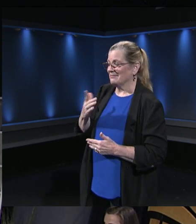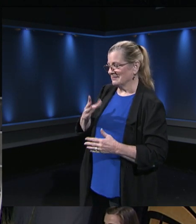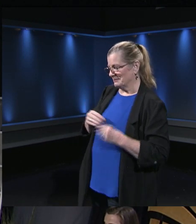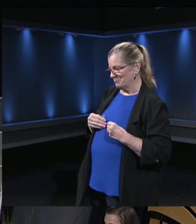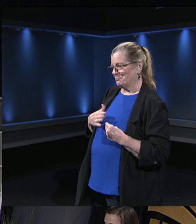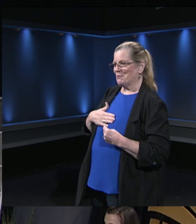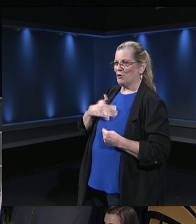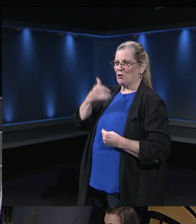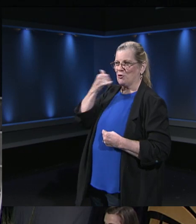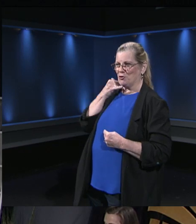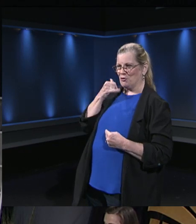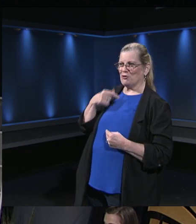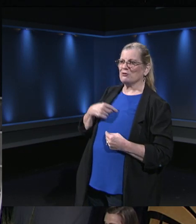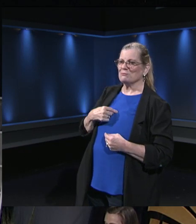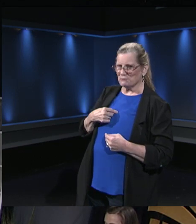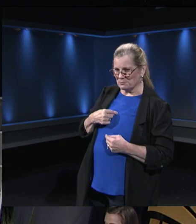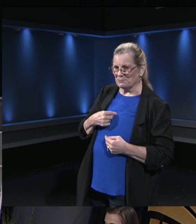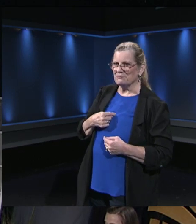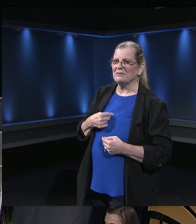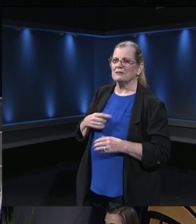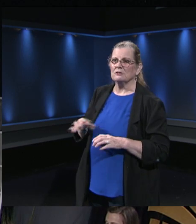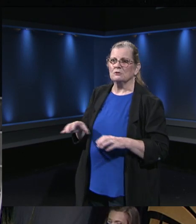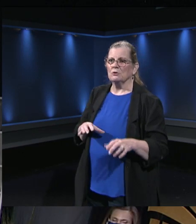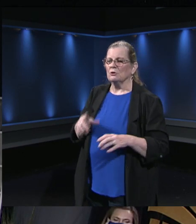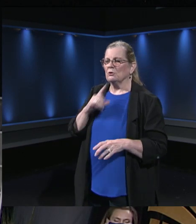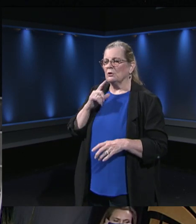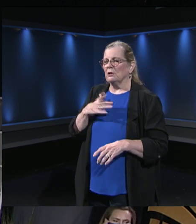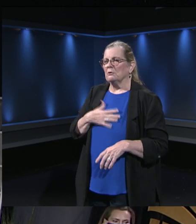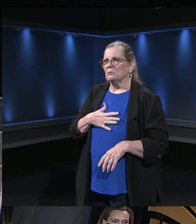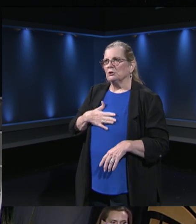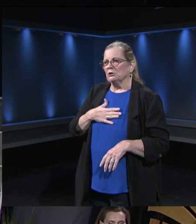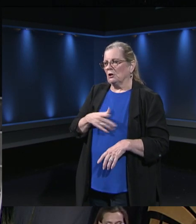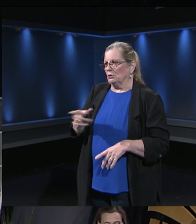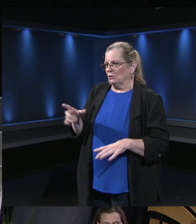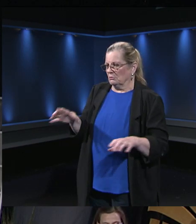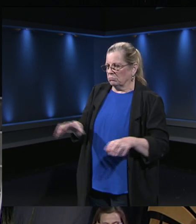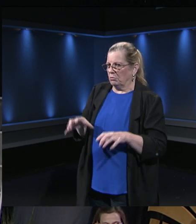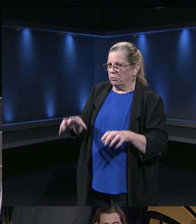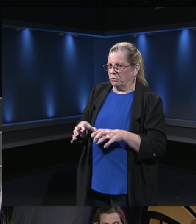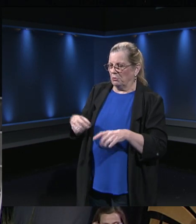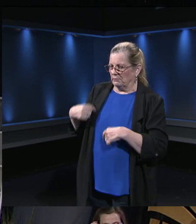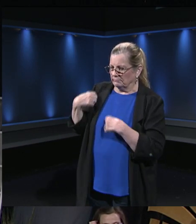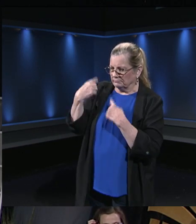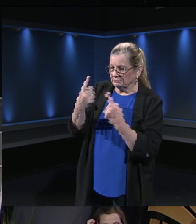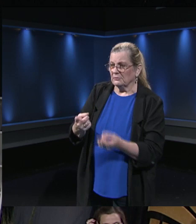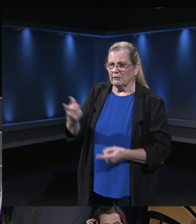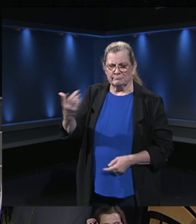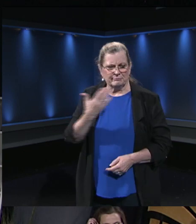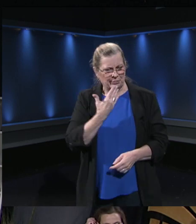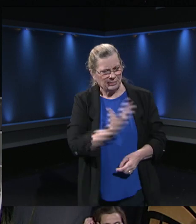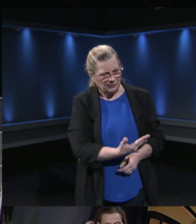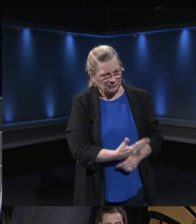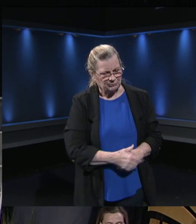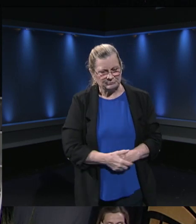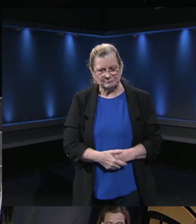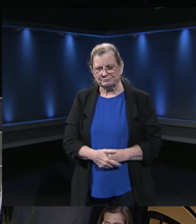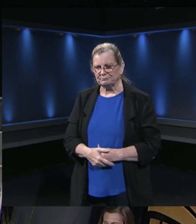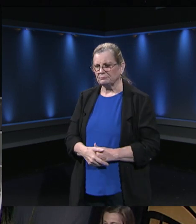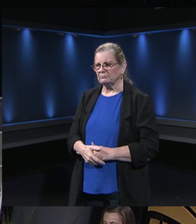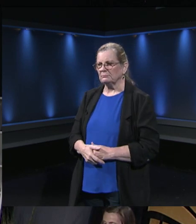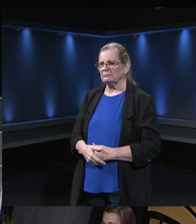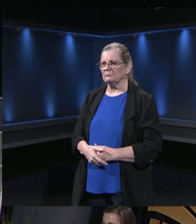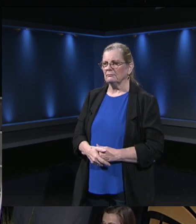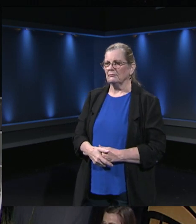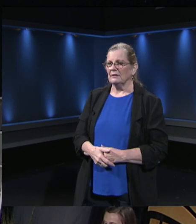and doing this. really appreciate it. You're welcome. I am. Thank you. So I had a couple of